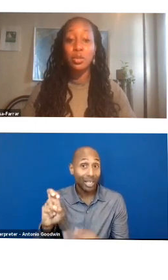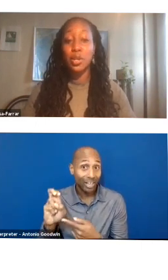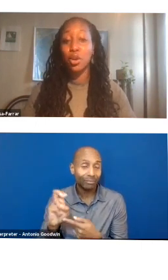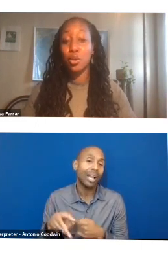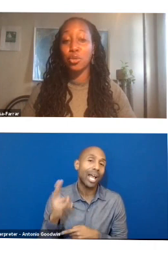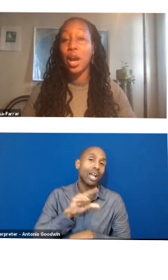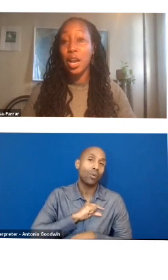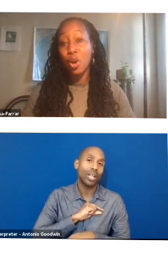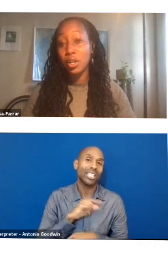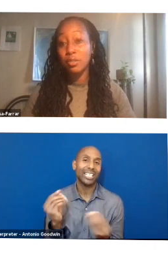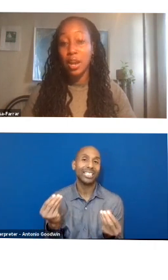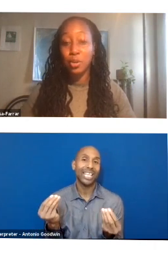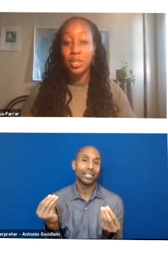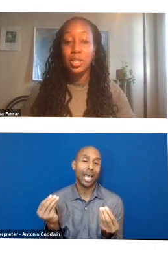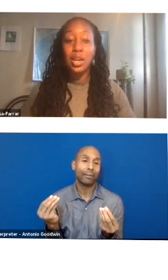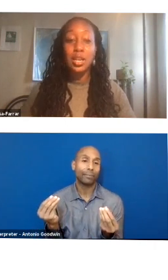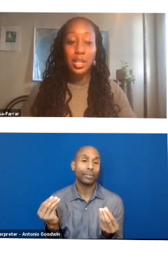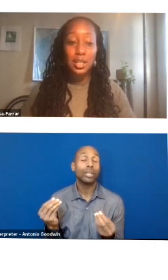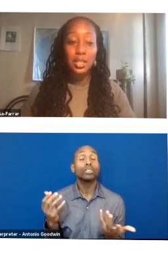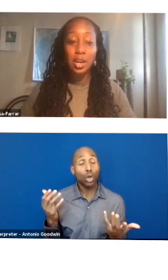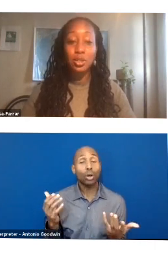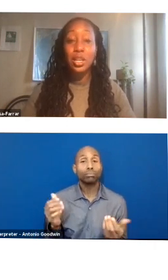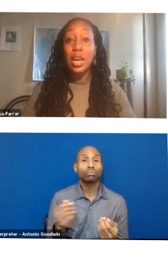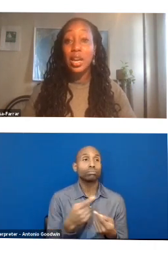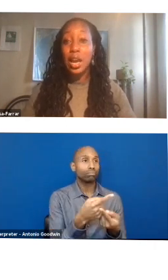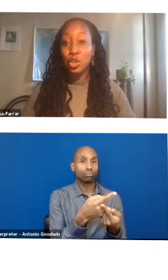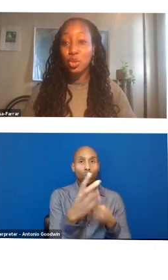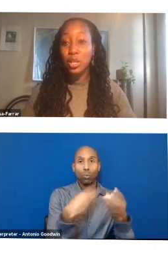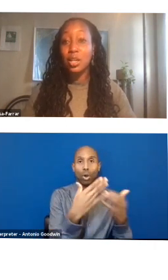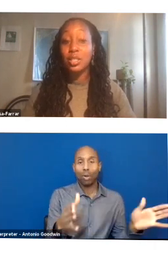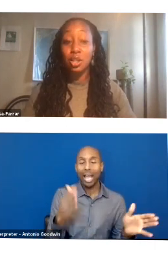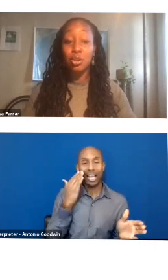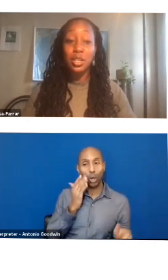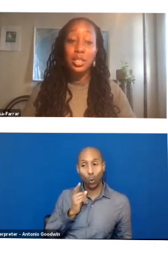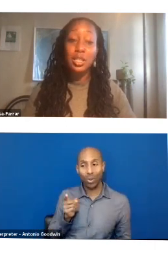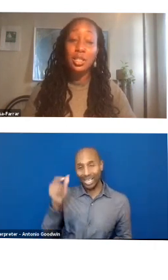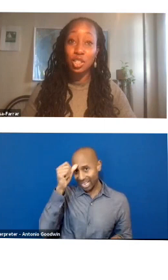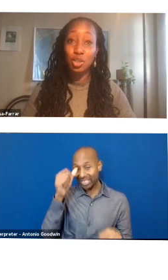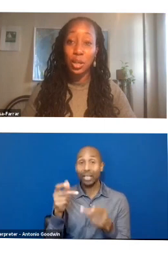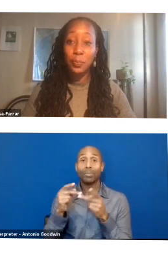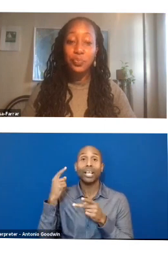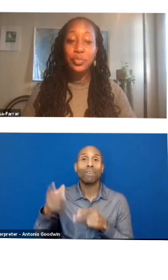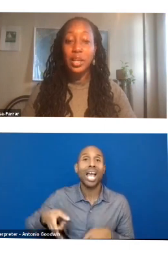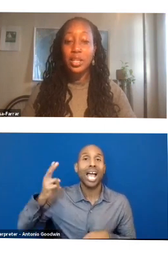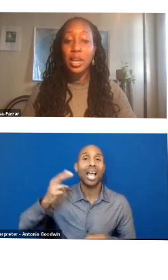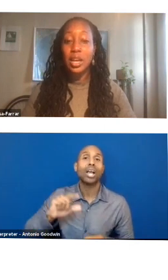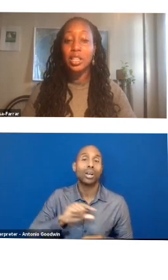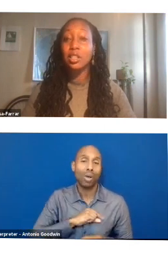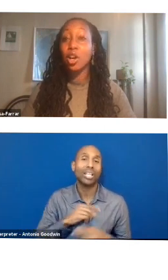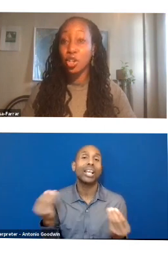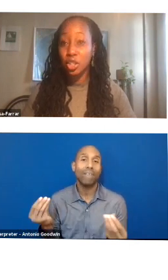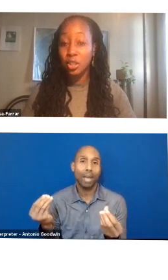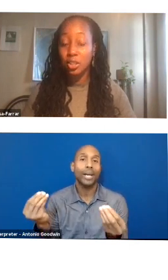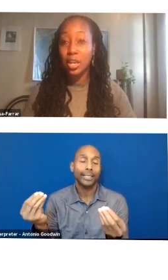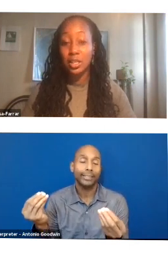always been known for high-quality fabrics and textiles. And actually, until the 19th century, India